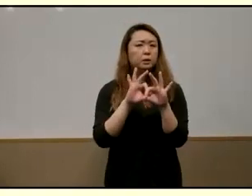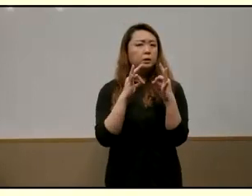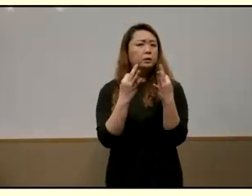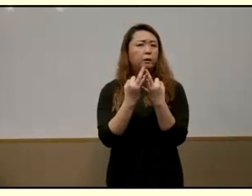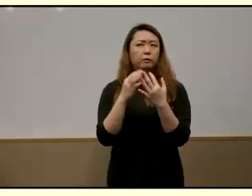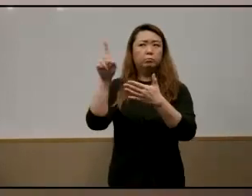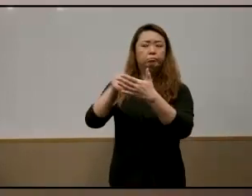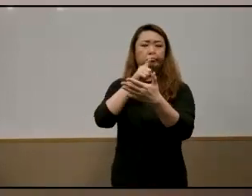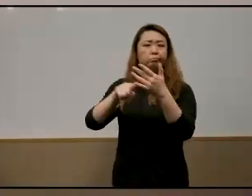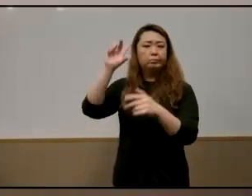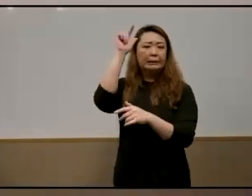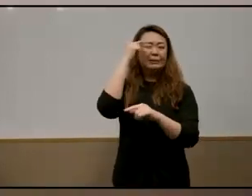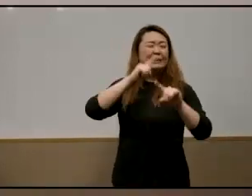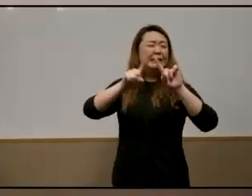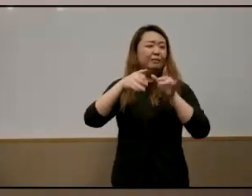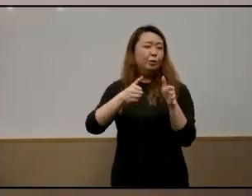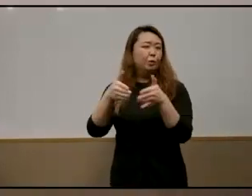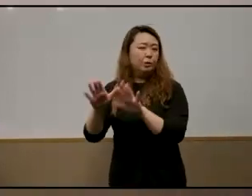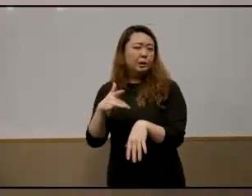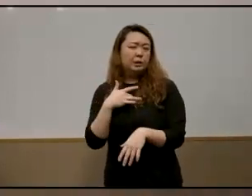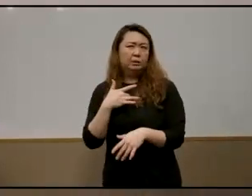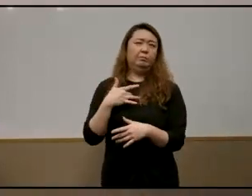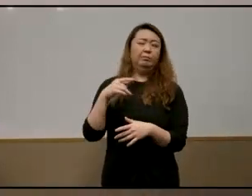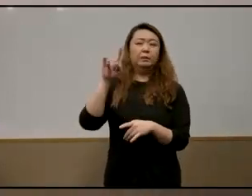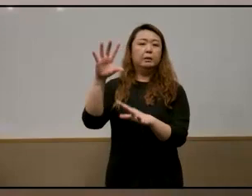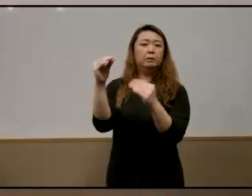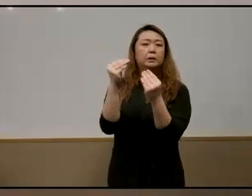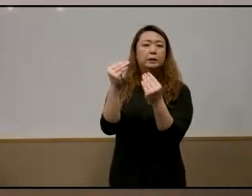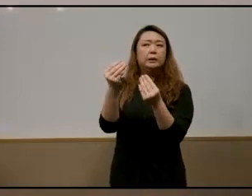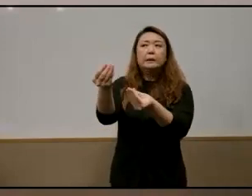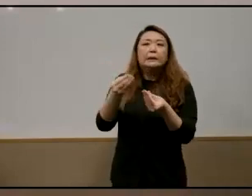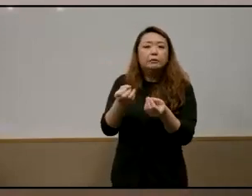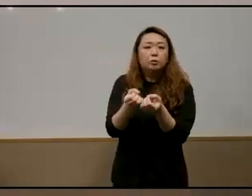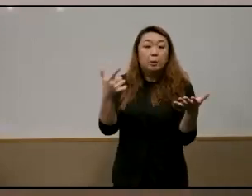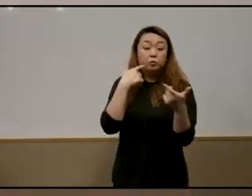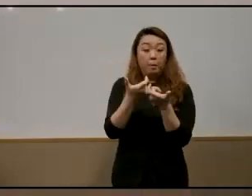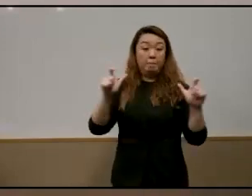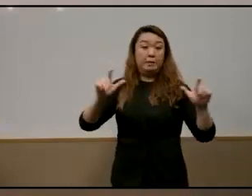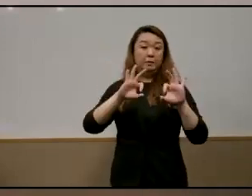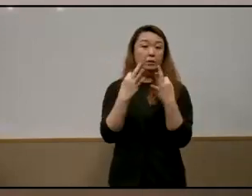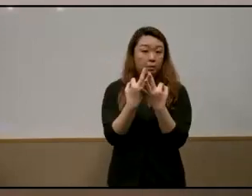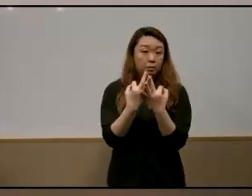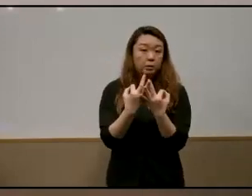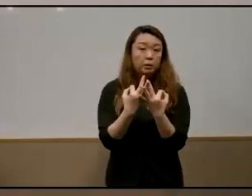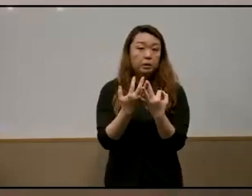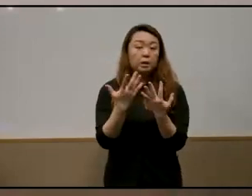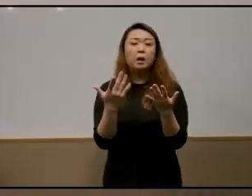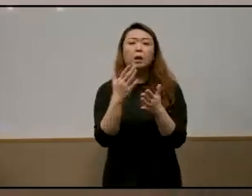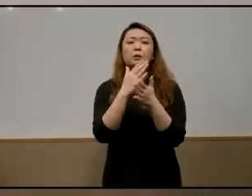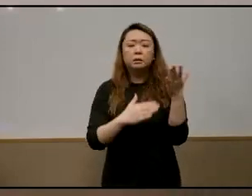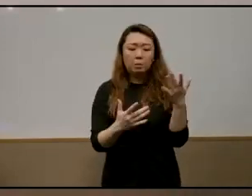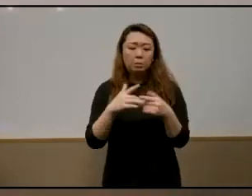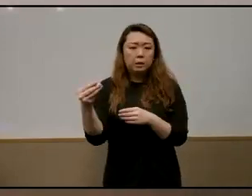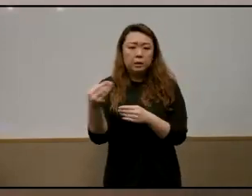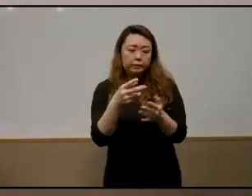in in various other ways they felt that they didn't give enough for large families and there's so much bureaucracy in applying for welfare payments some of these families